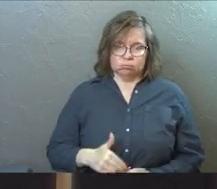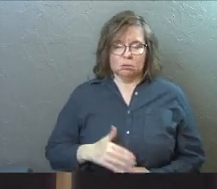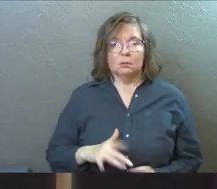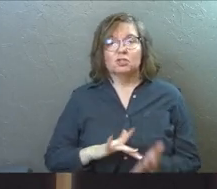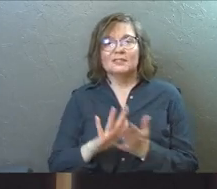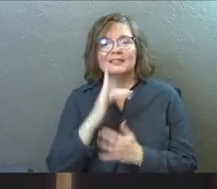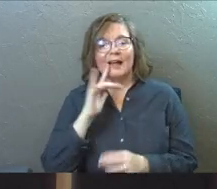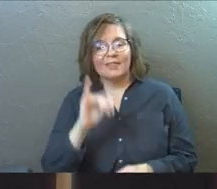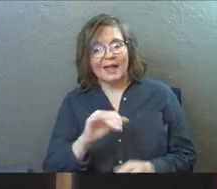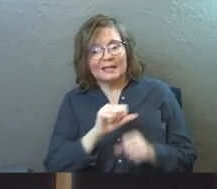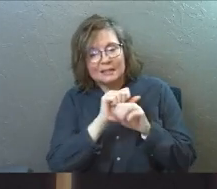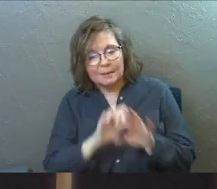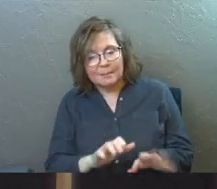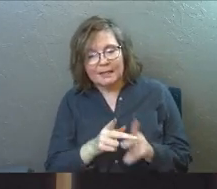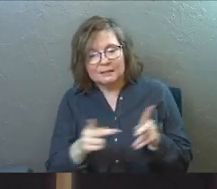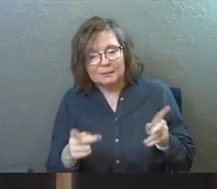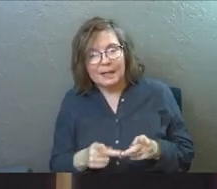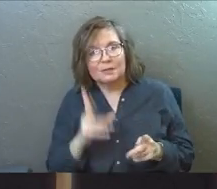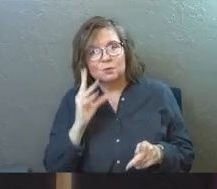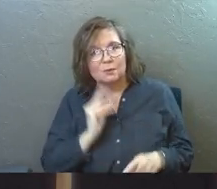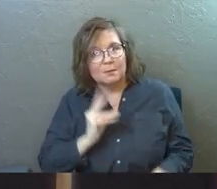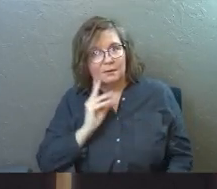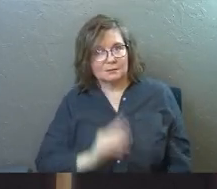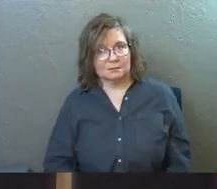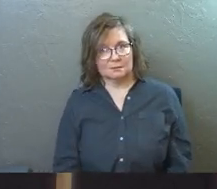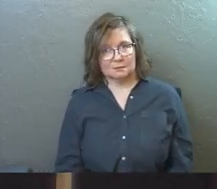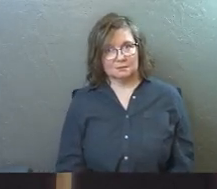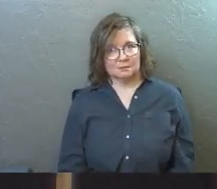Jesus says that's a blessed place to be.